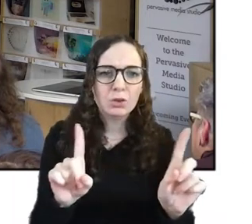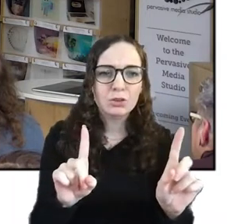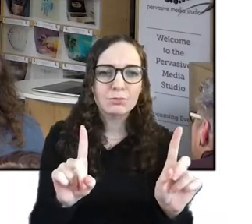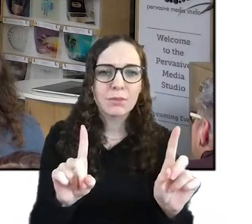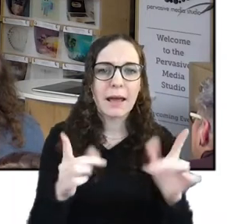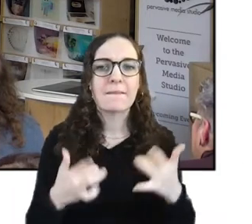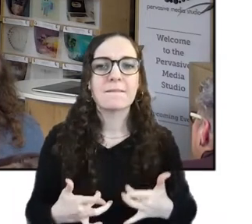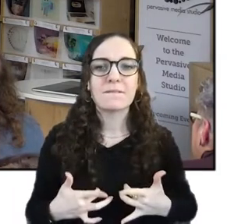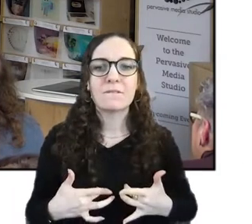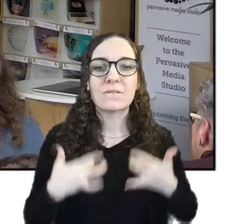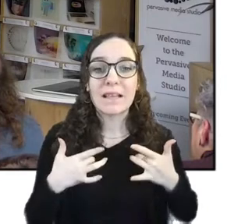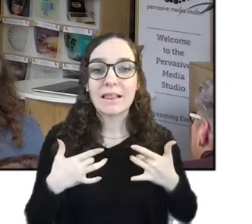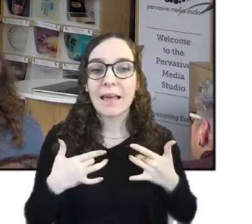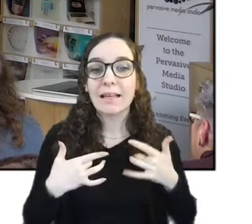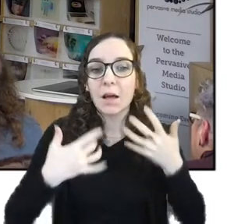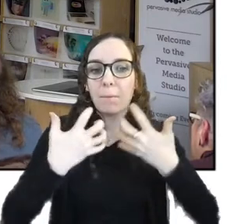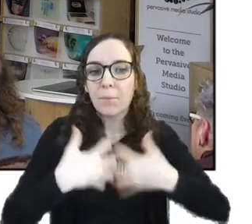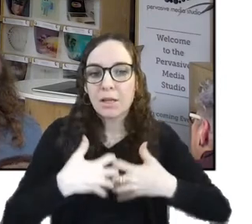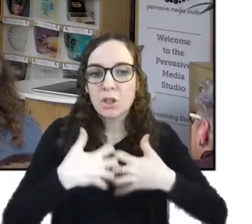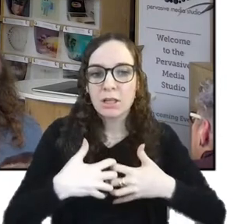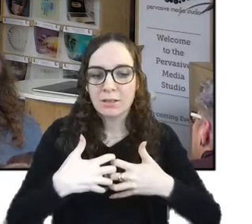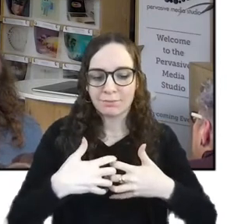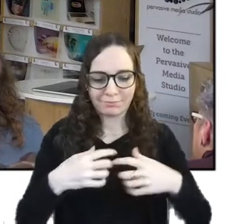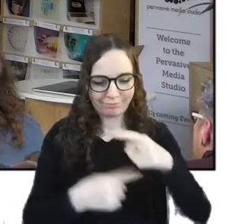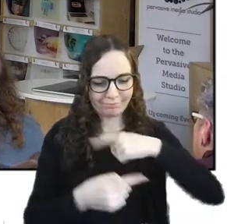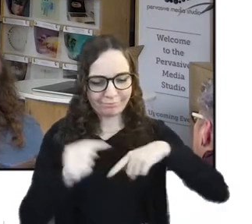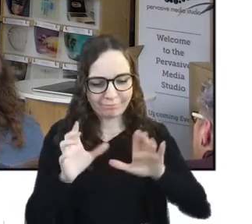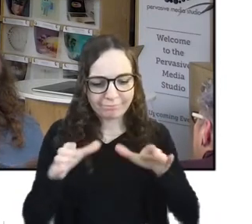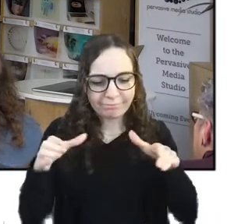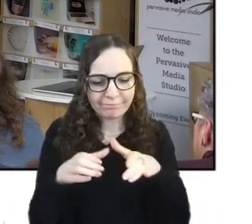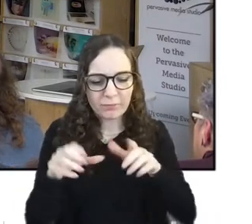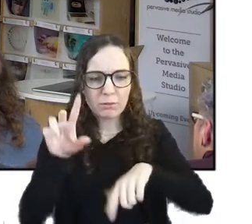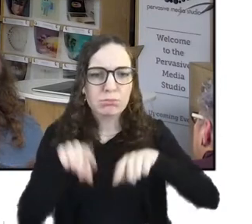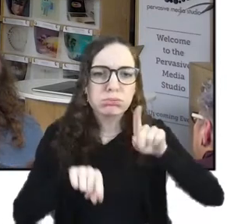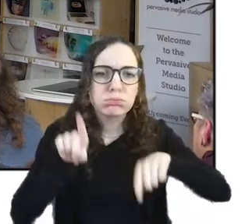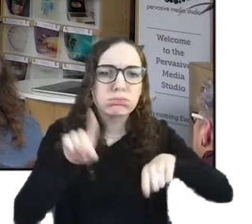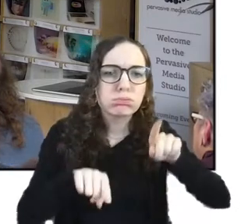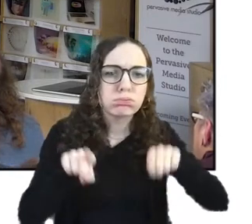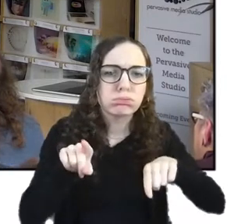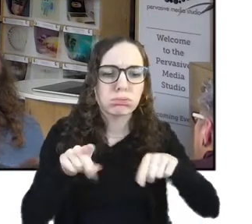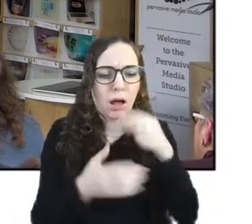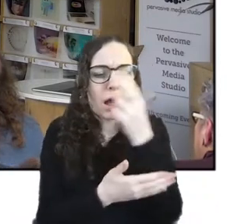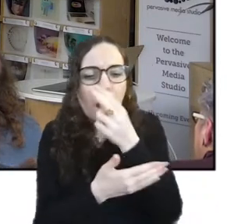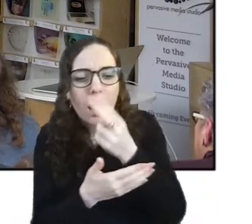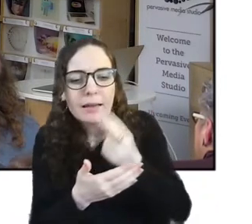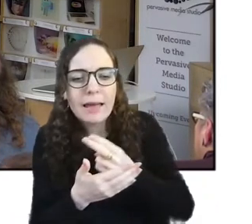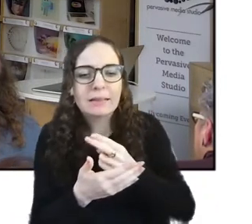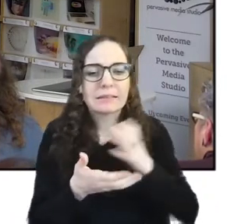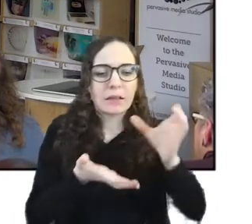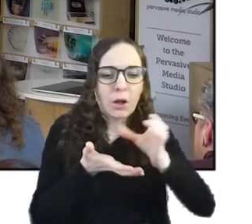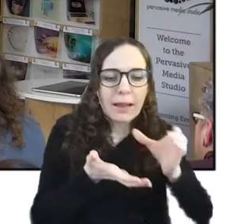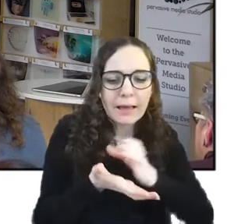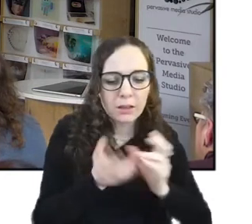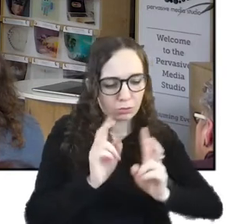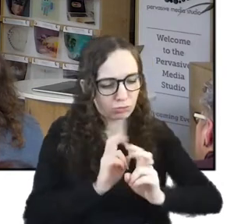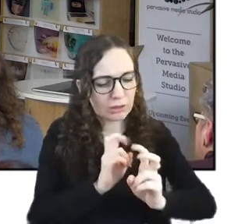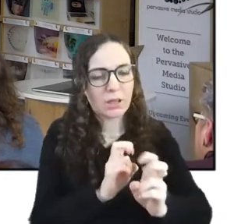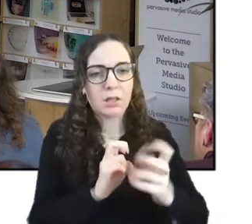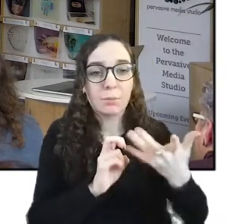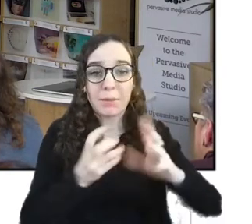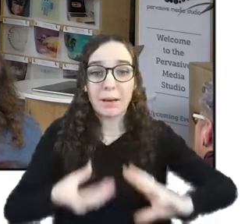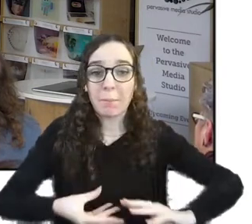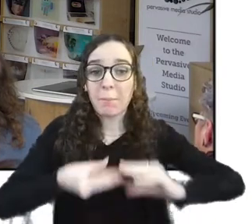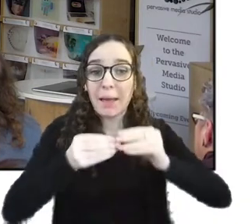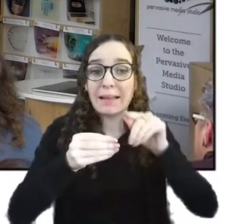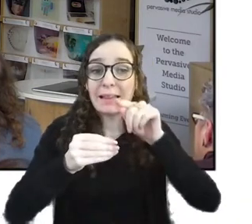a collective of producers artists and researchers and we've curated this program I have